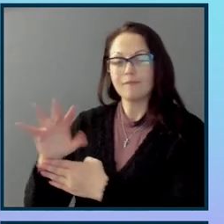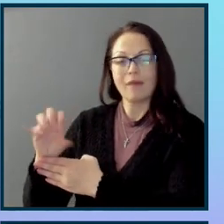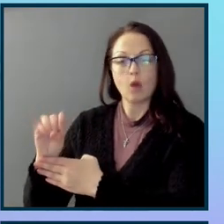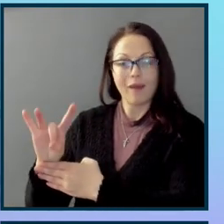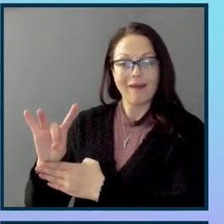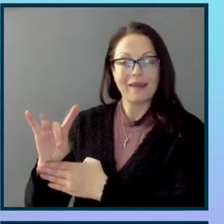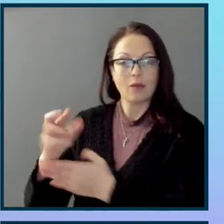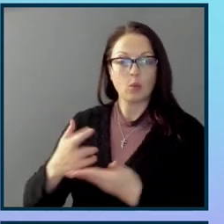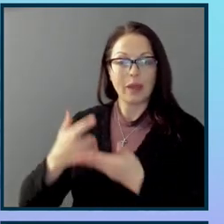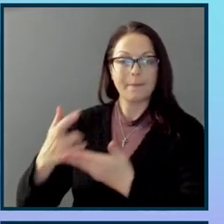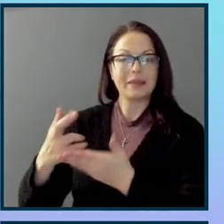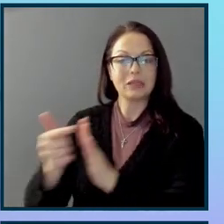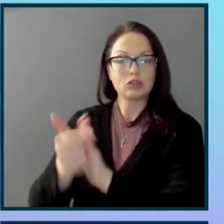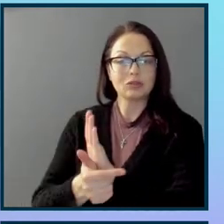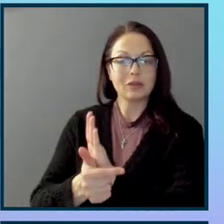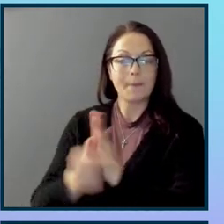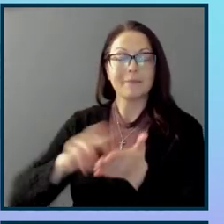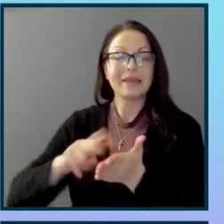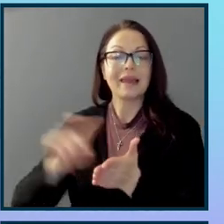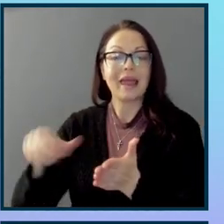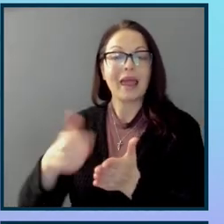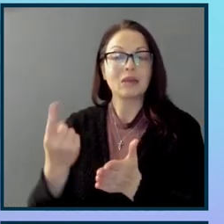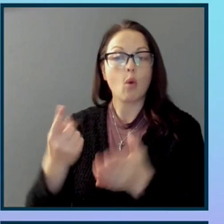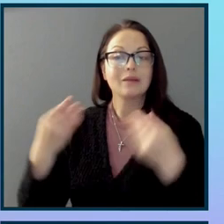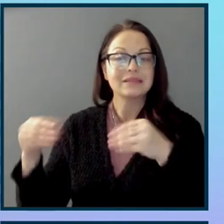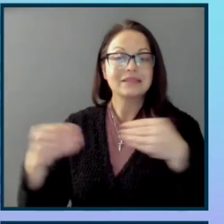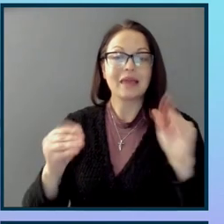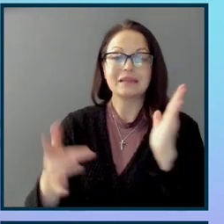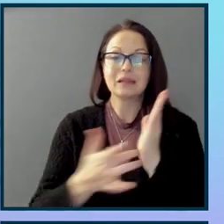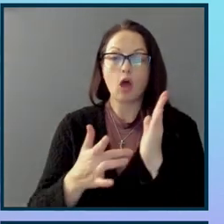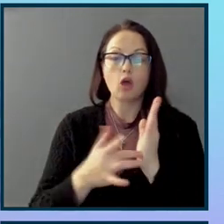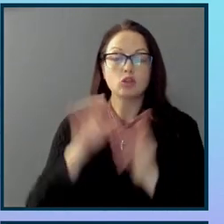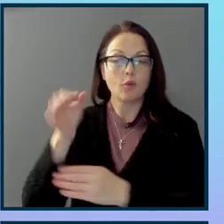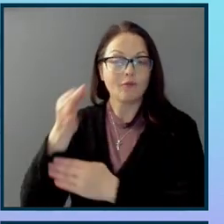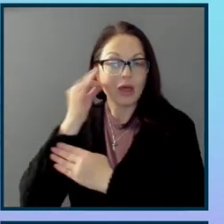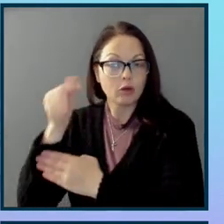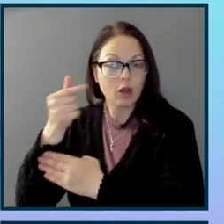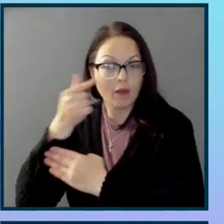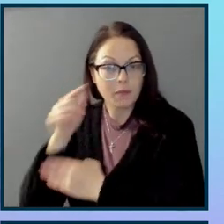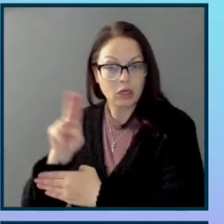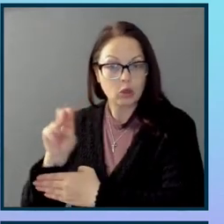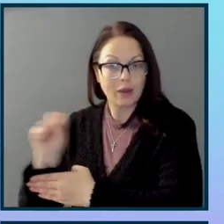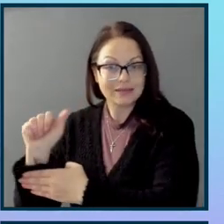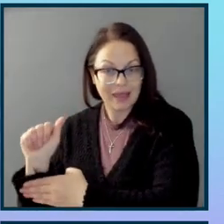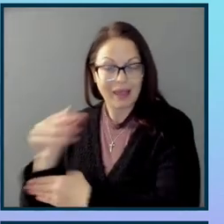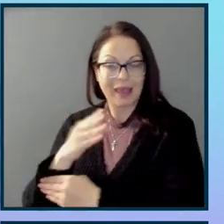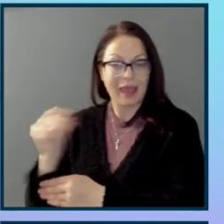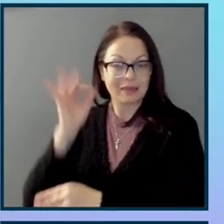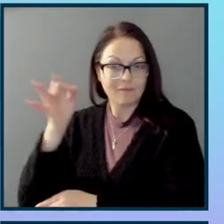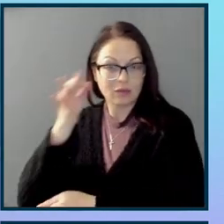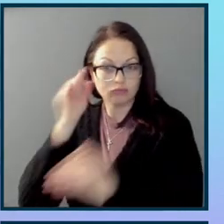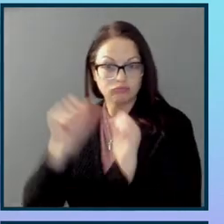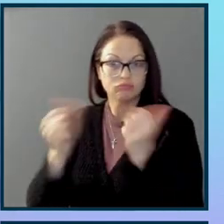selling information technology to the federal government in the United States and the federal agencies building stuff had to make it